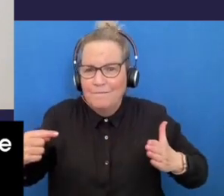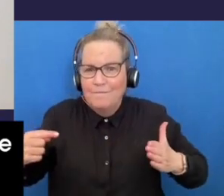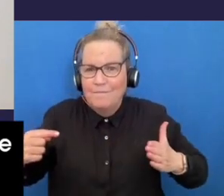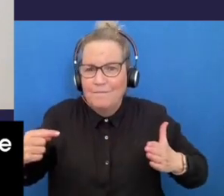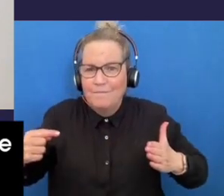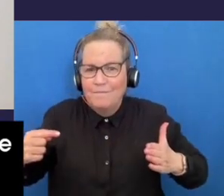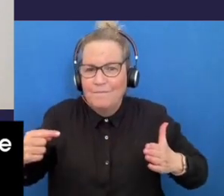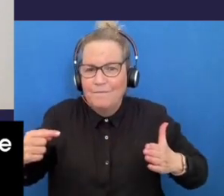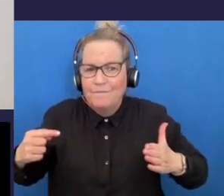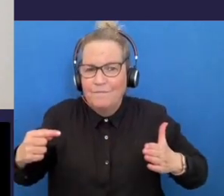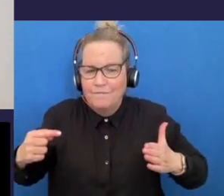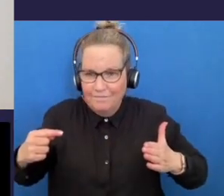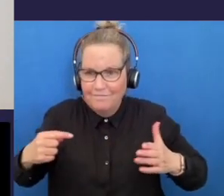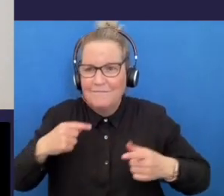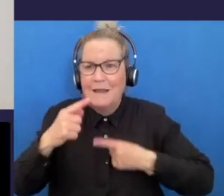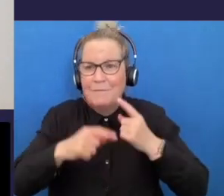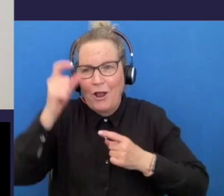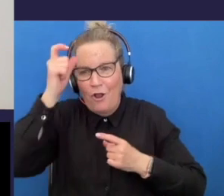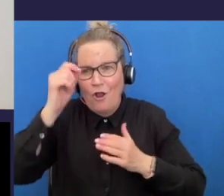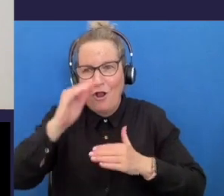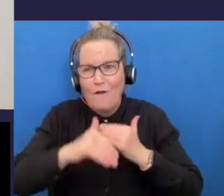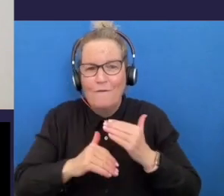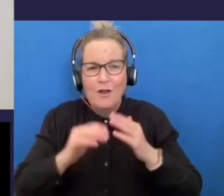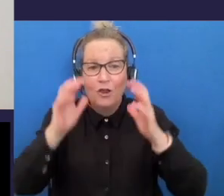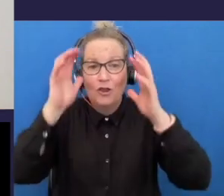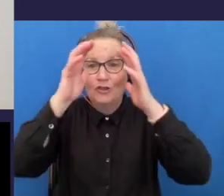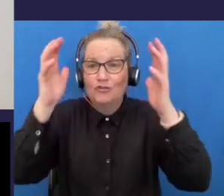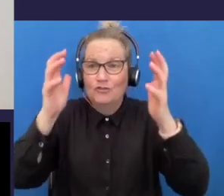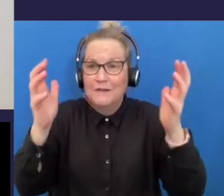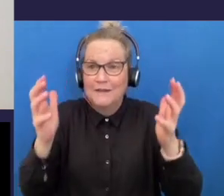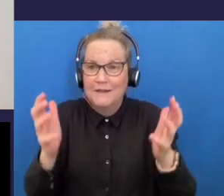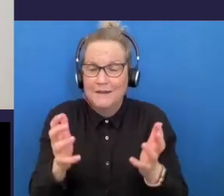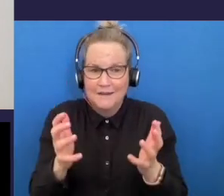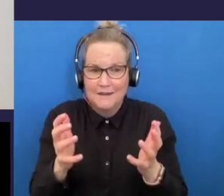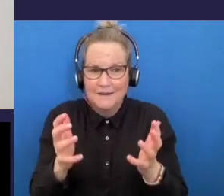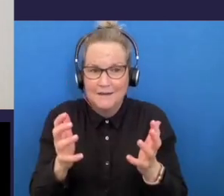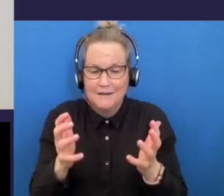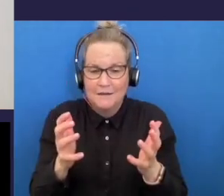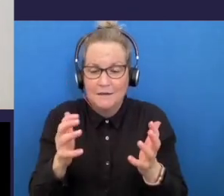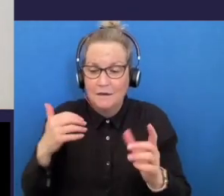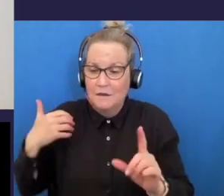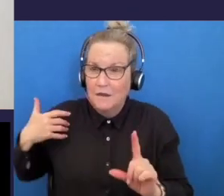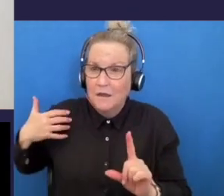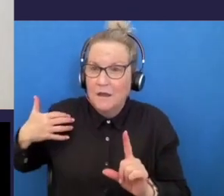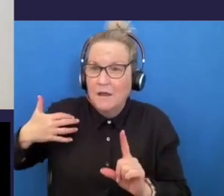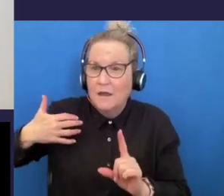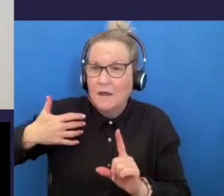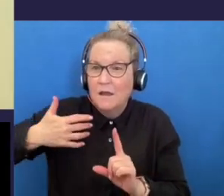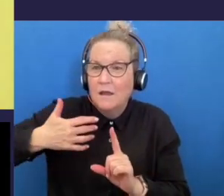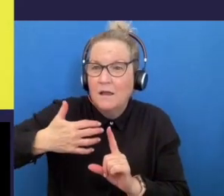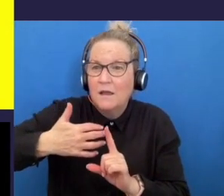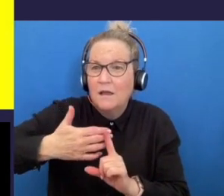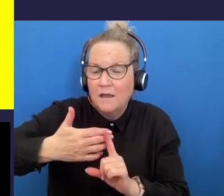and what they used to be are who we are today from tree to sapling